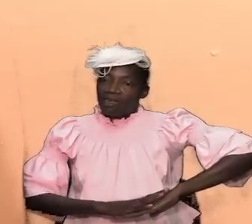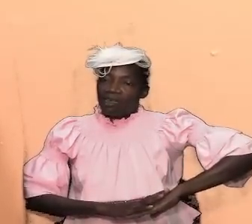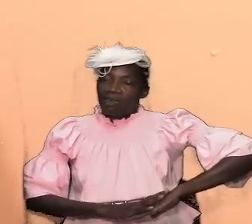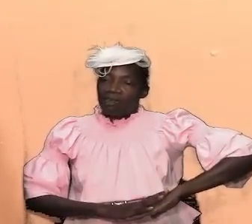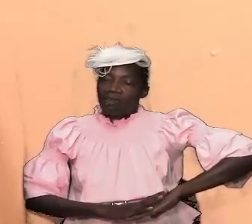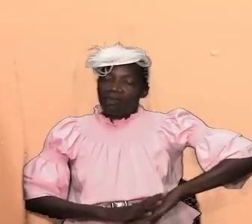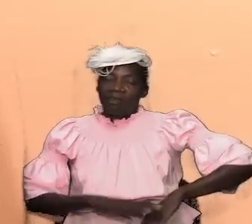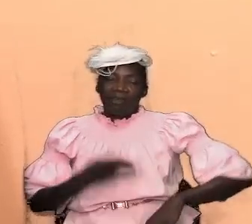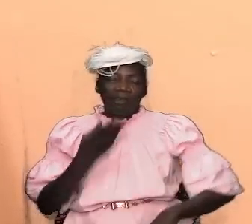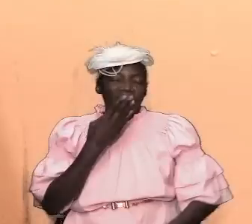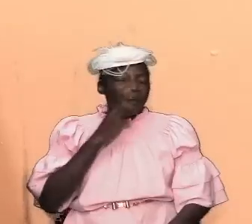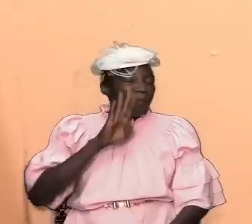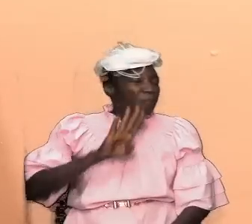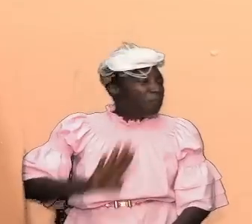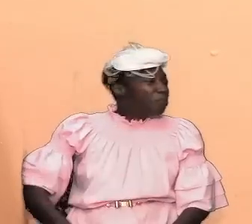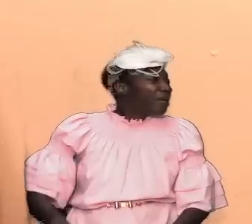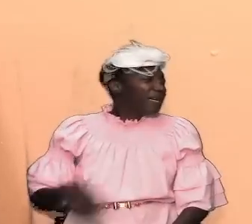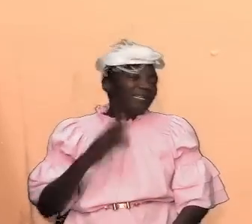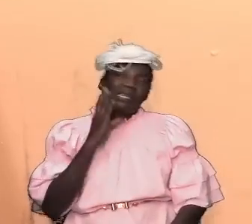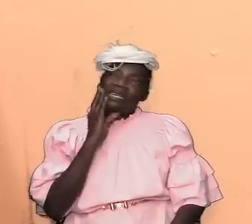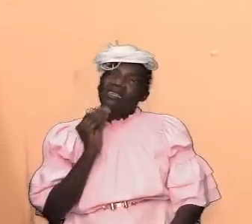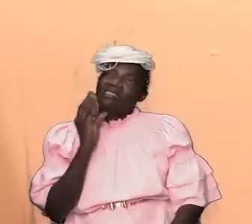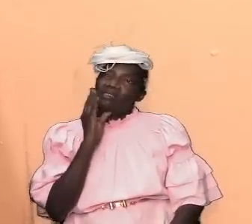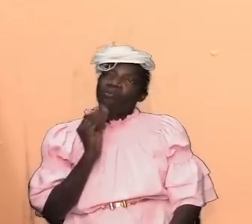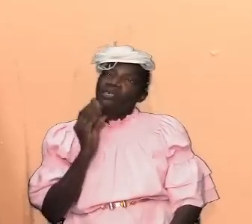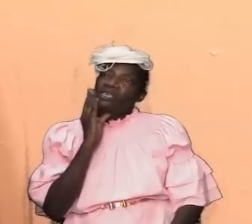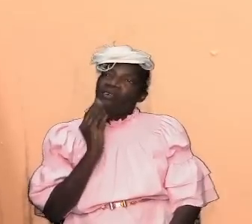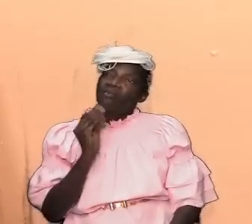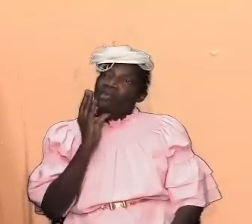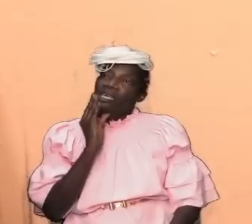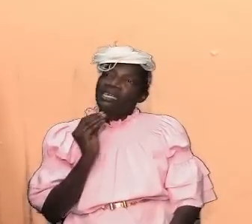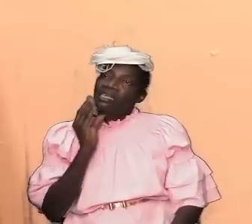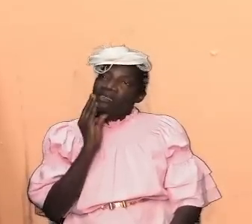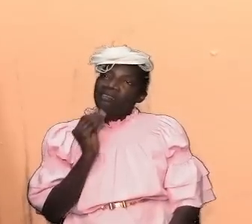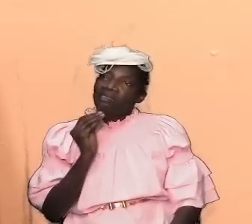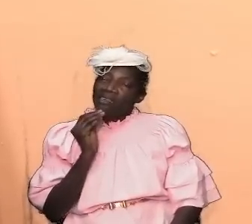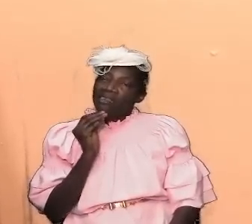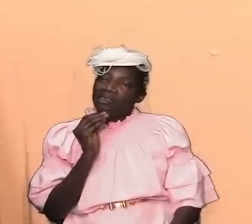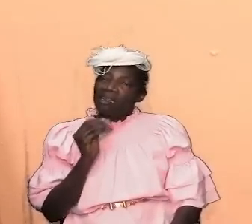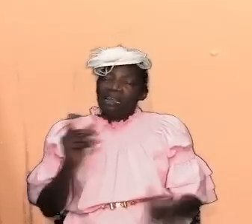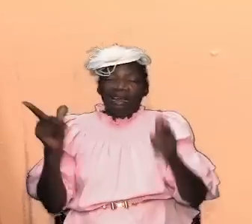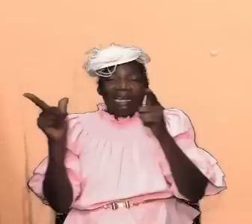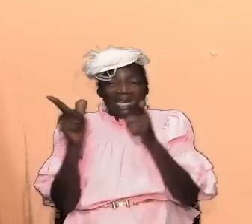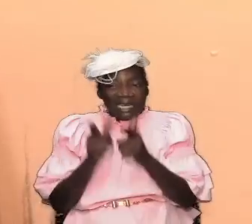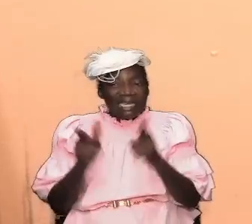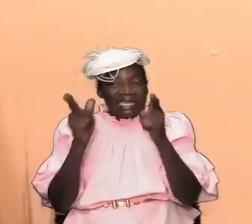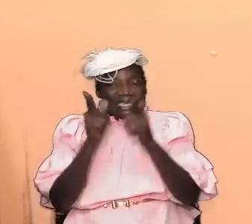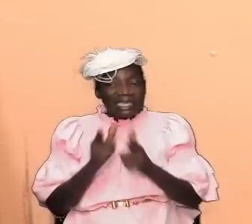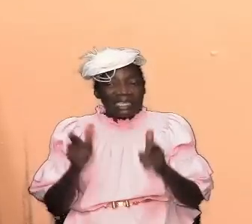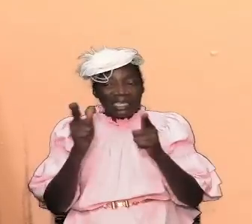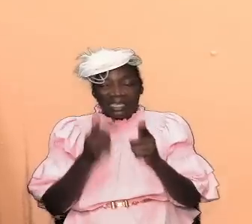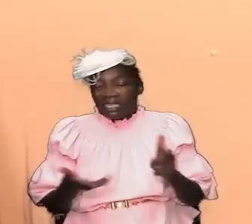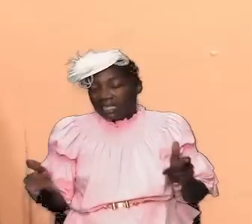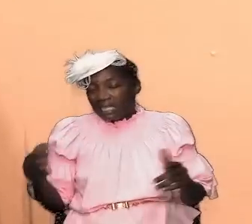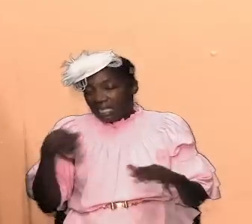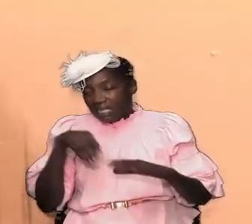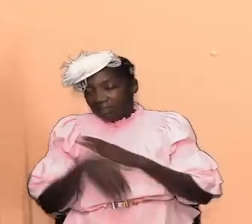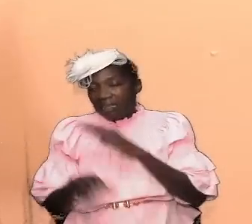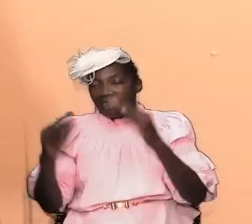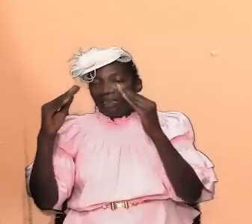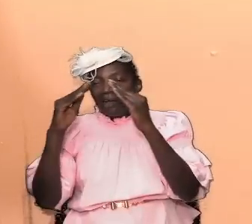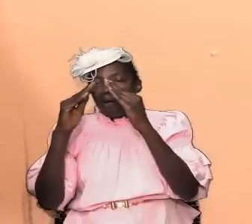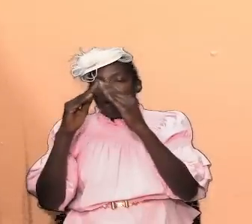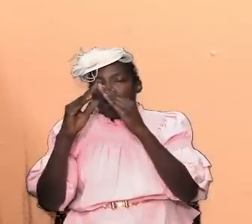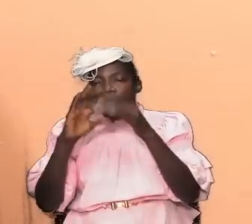experiences and inferior things and mediocrity in the house of god god and